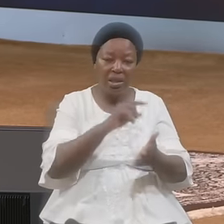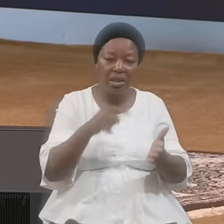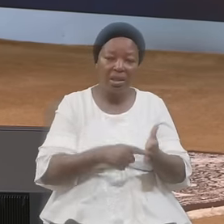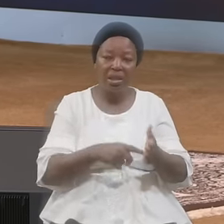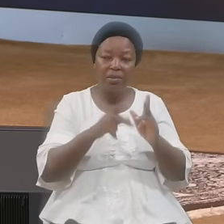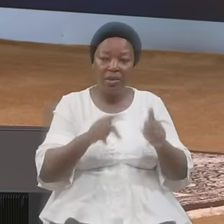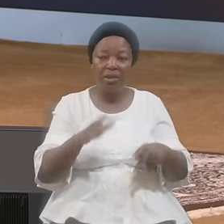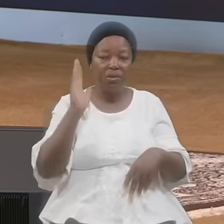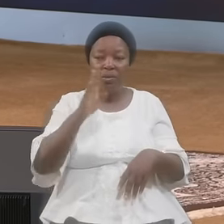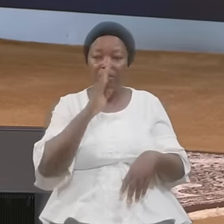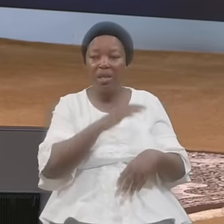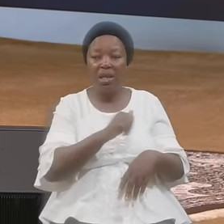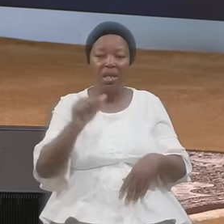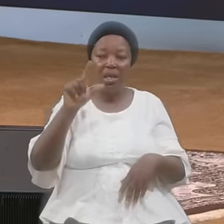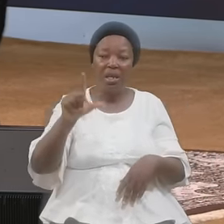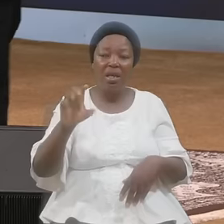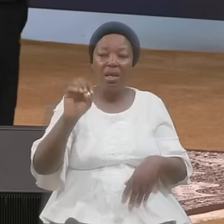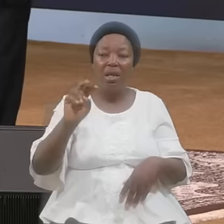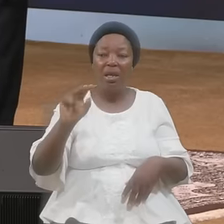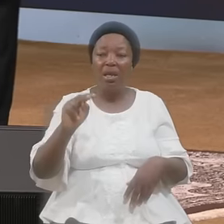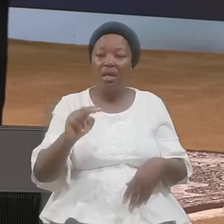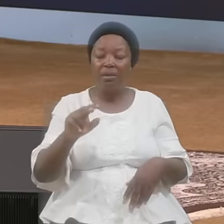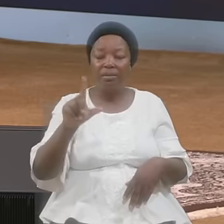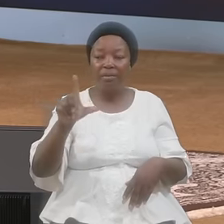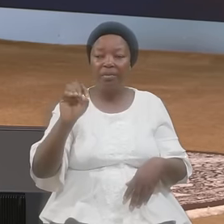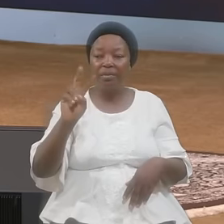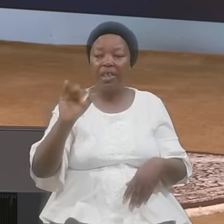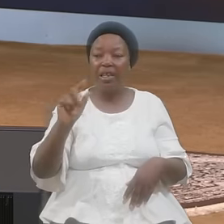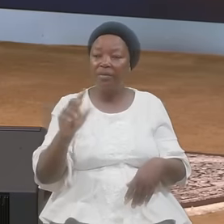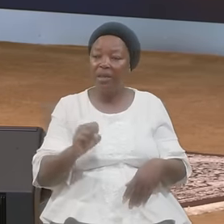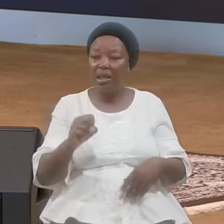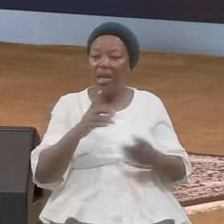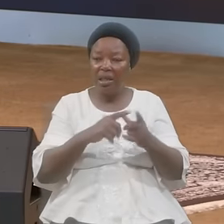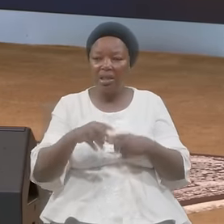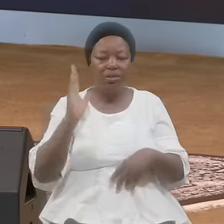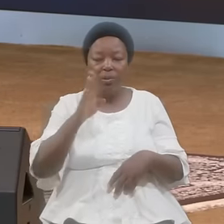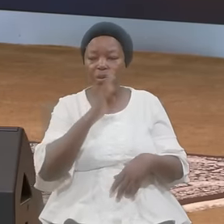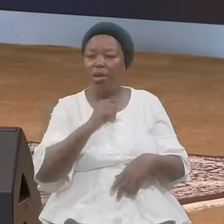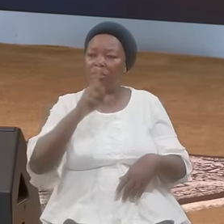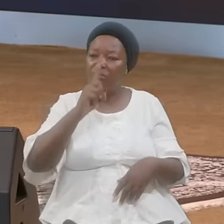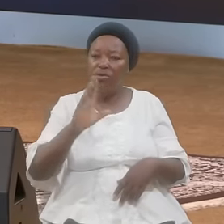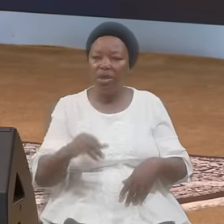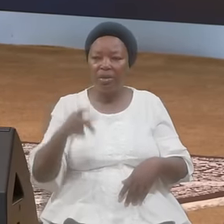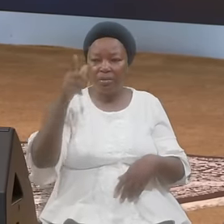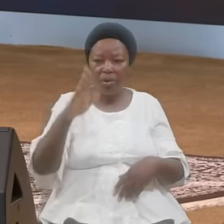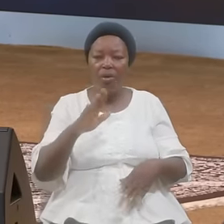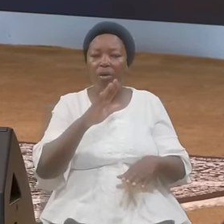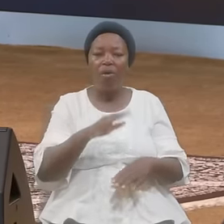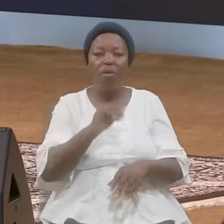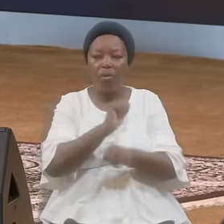To Be A Levite Is Supposed To Be A Real Child Of God Walking